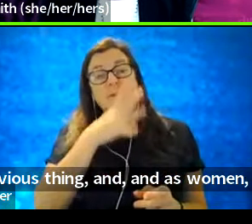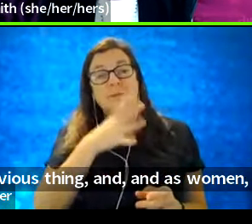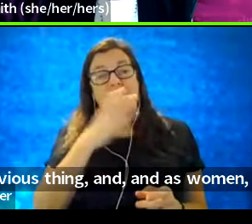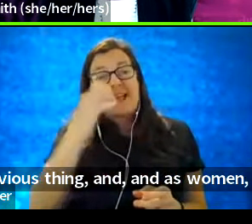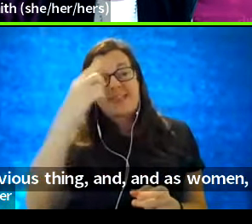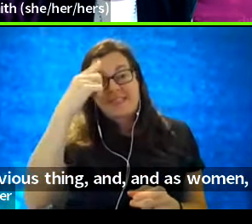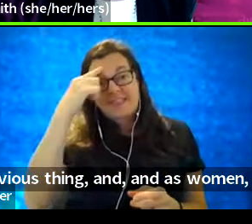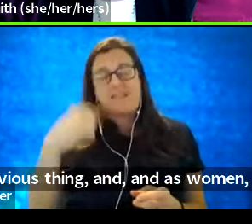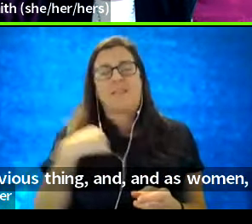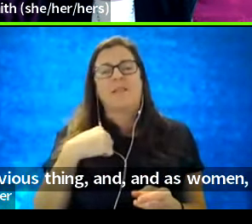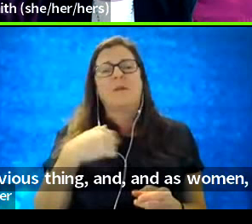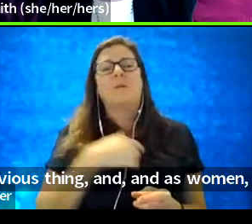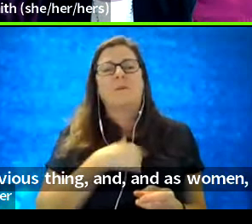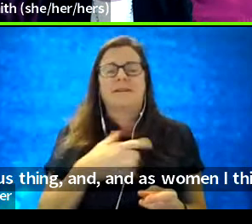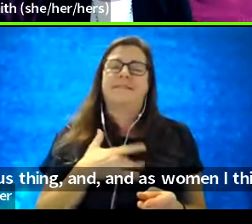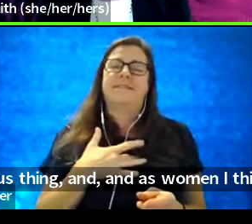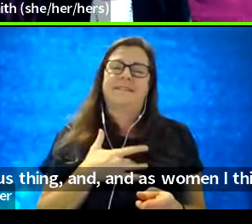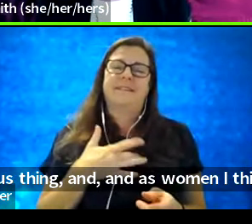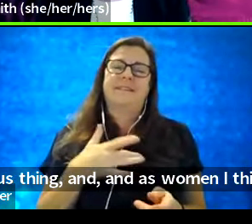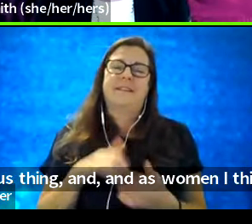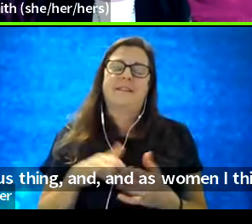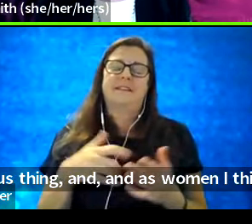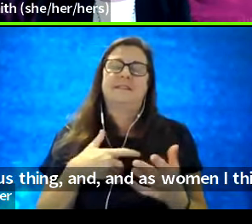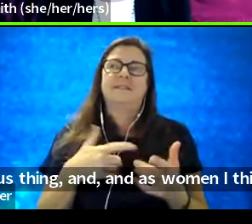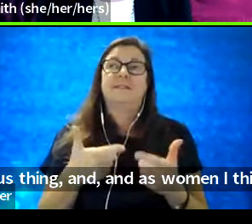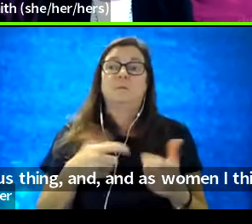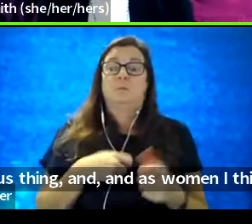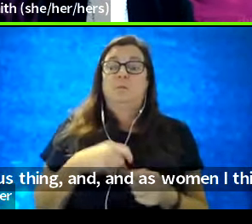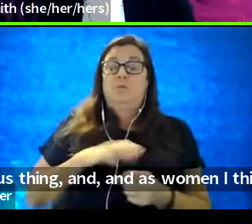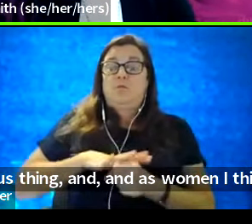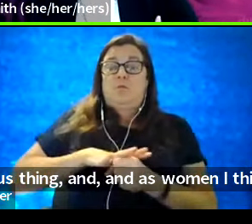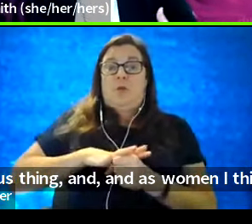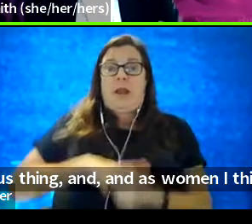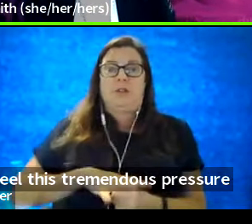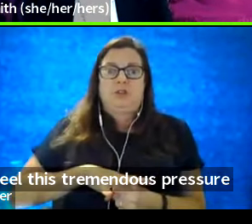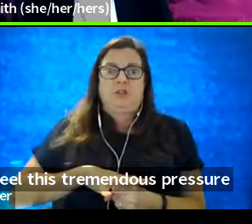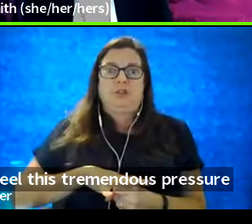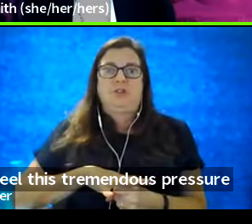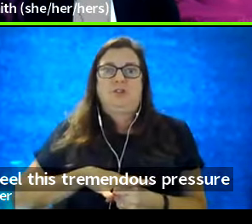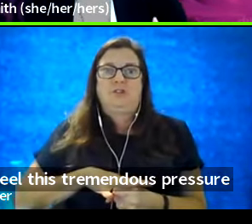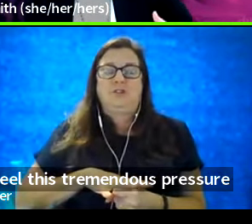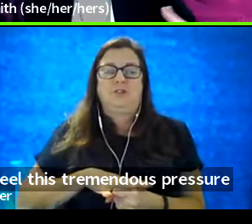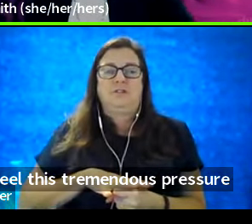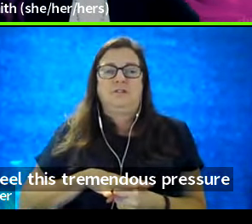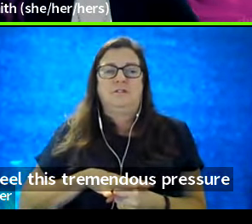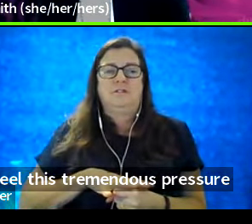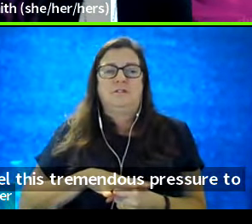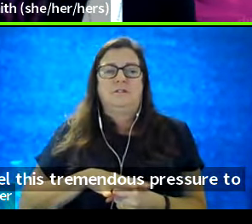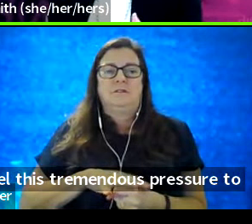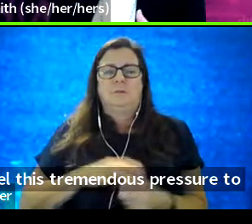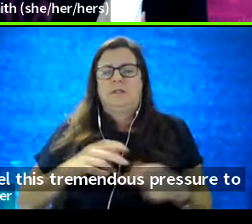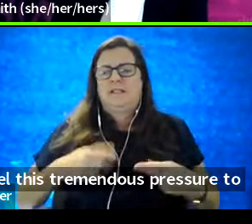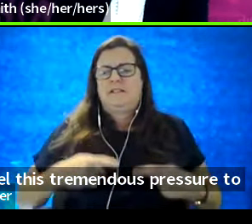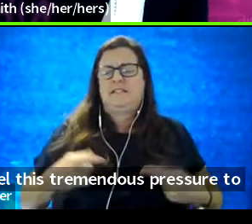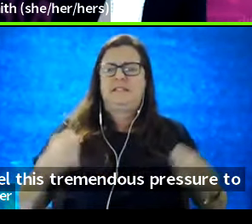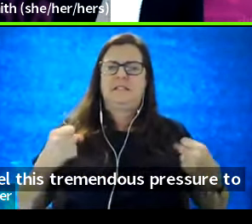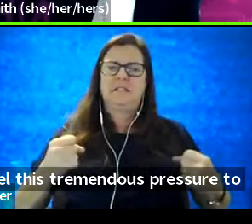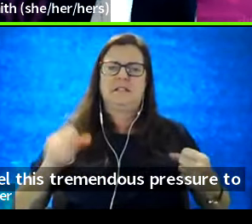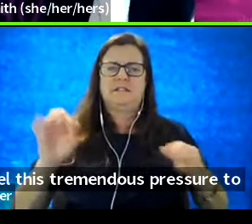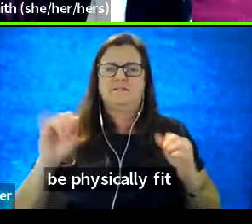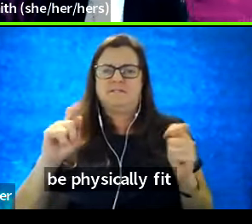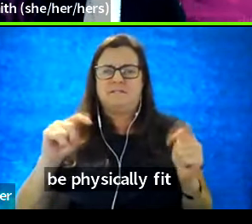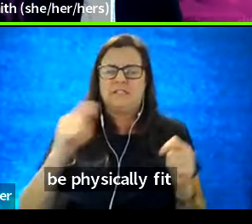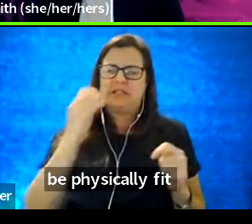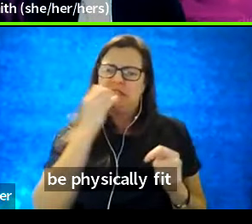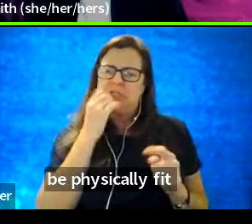we do feel this tremendous pressure to be physically fit, to eat all the